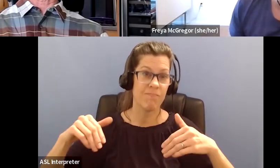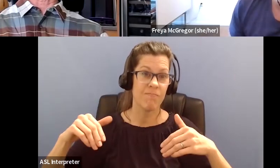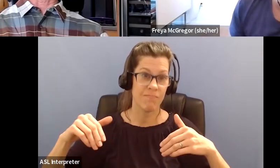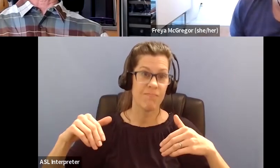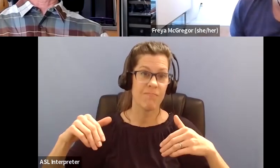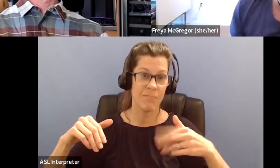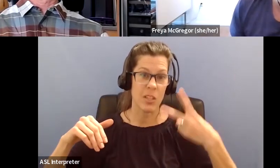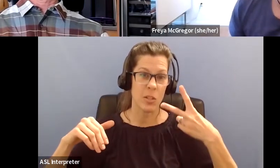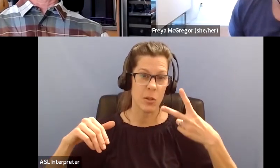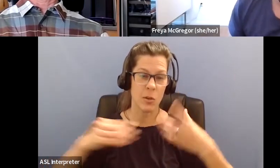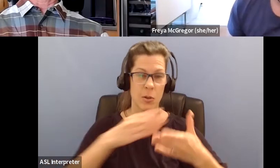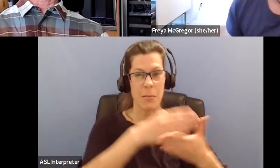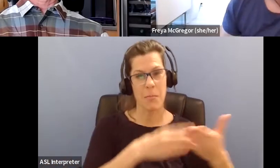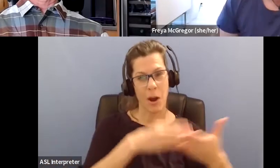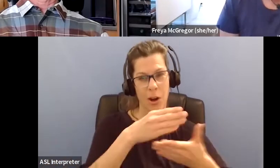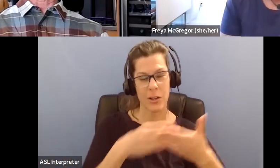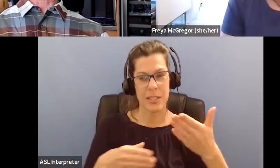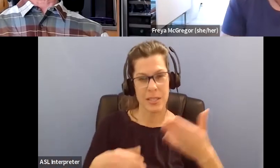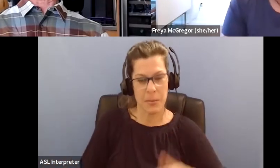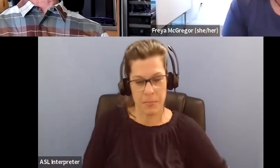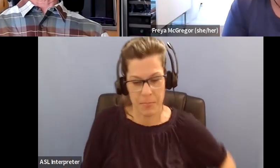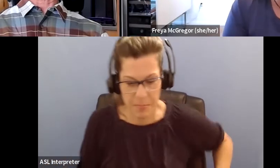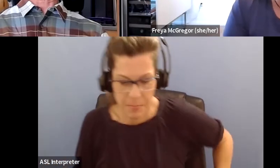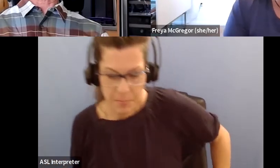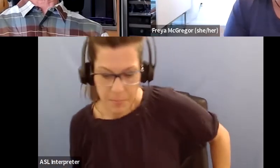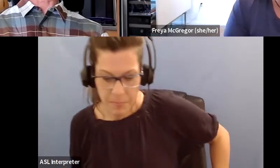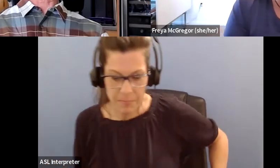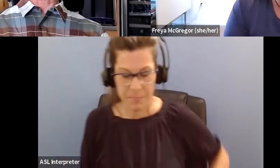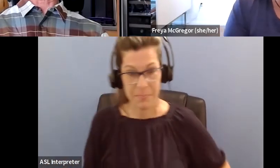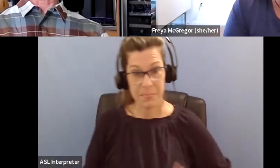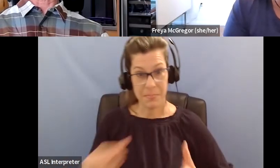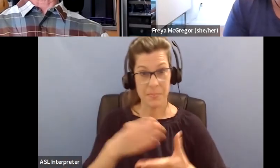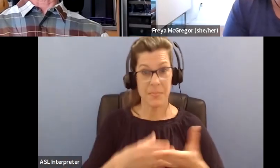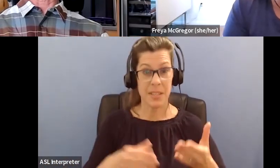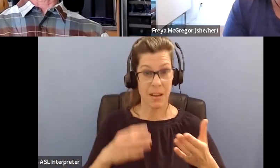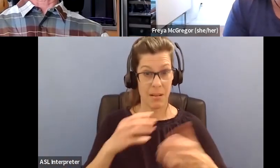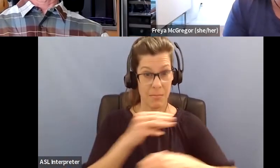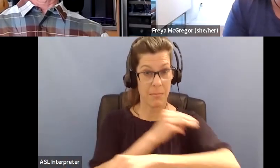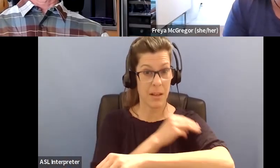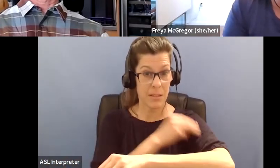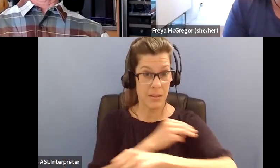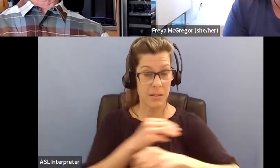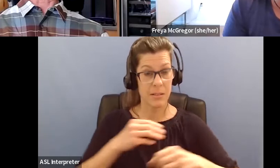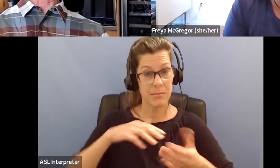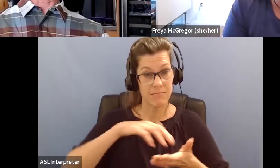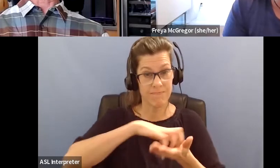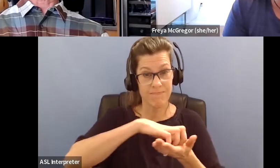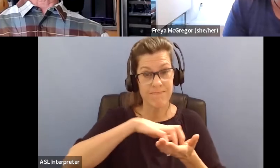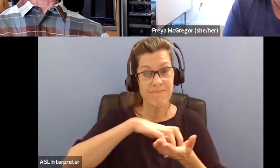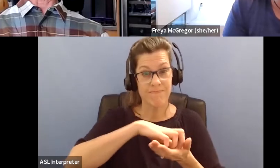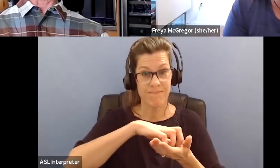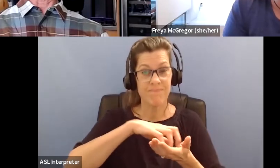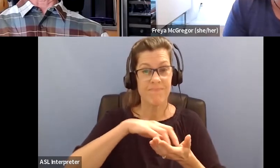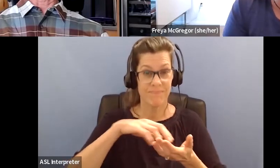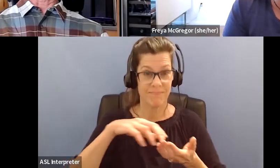there's the two parts. Um, there's the fact that certain muscles are atrophied and, um, I can go through the,